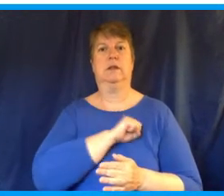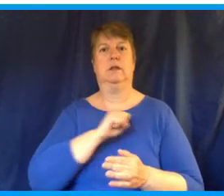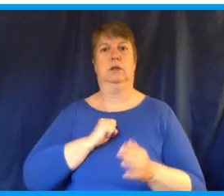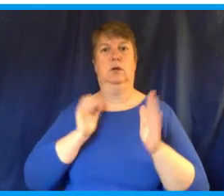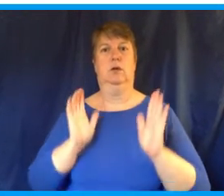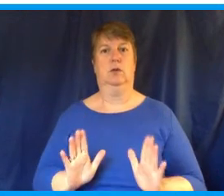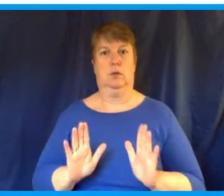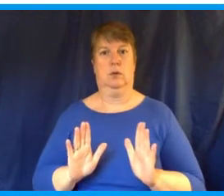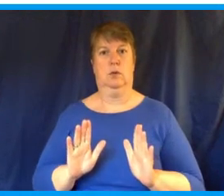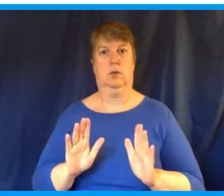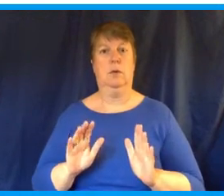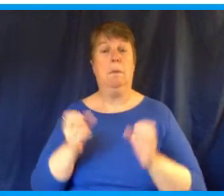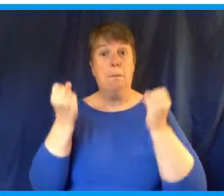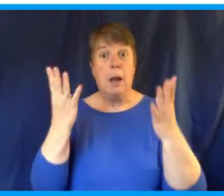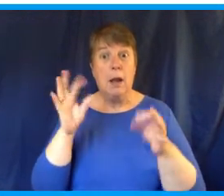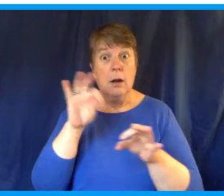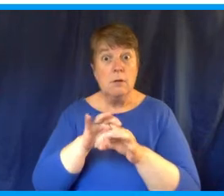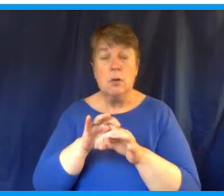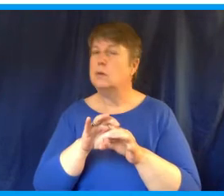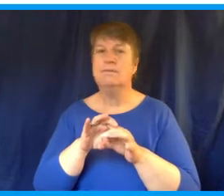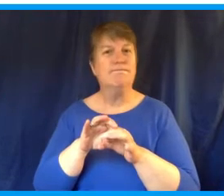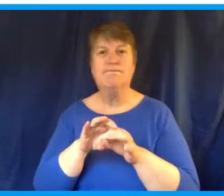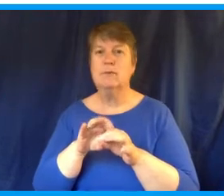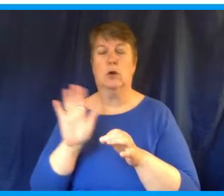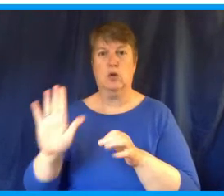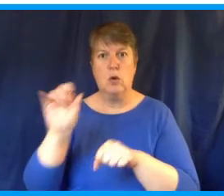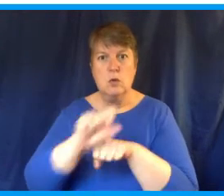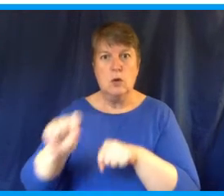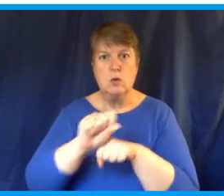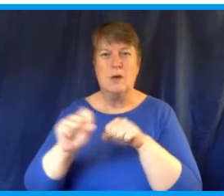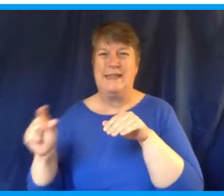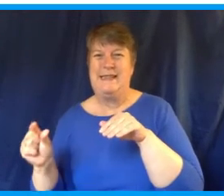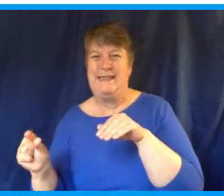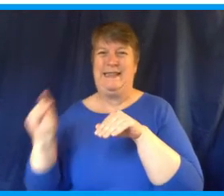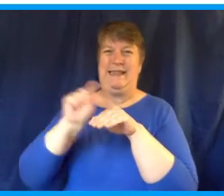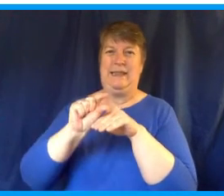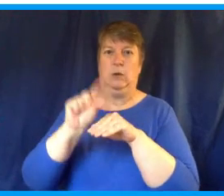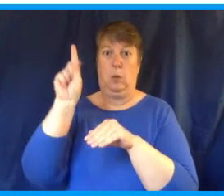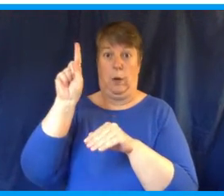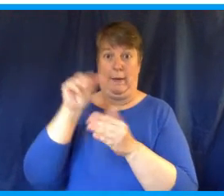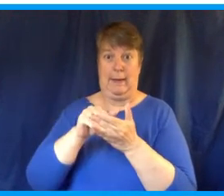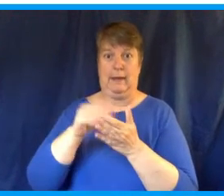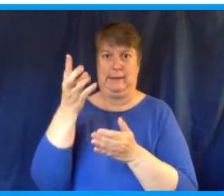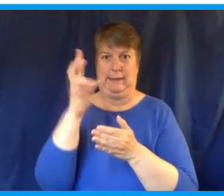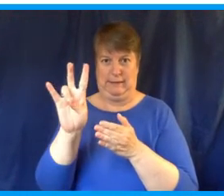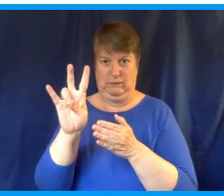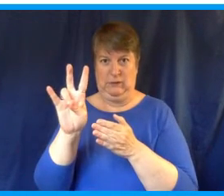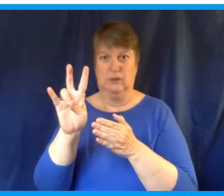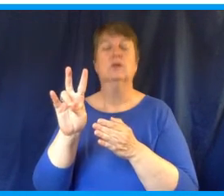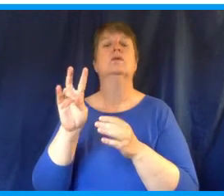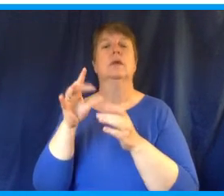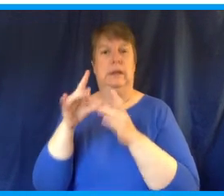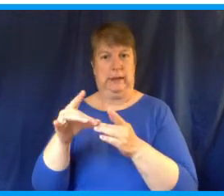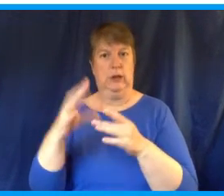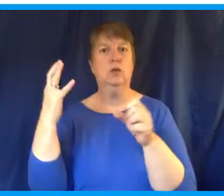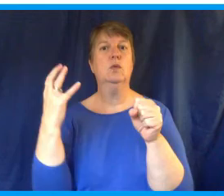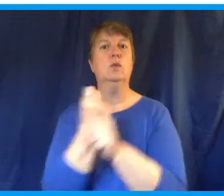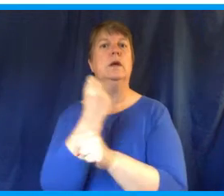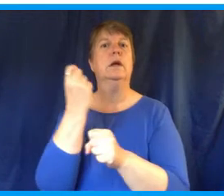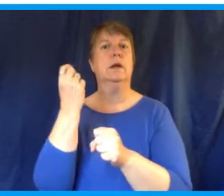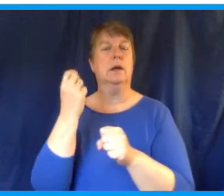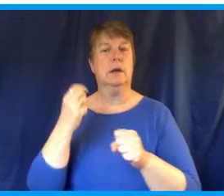of 1,017 votes. If you ever wondered whether those phone calls or knocking on those doors made a difference,